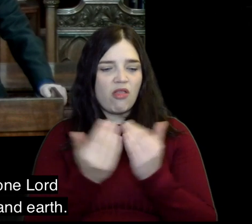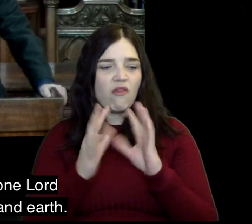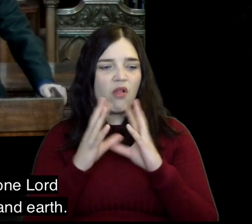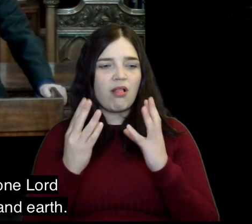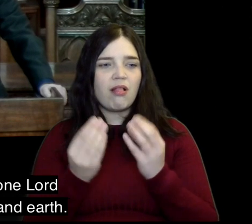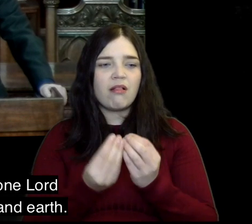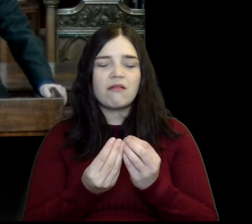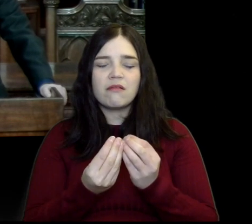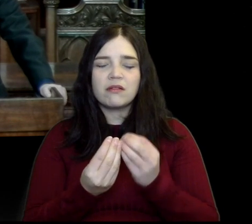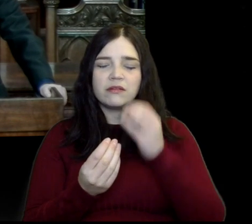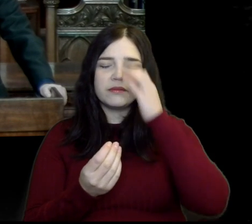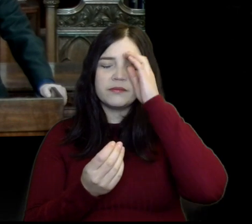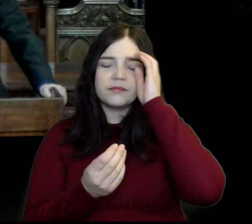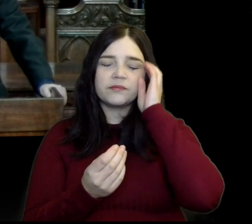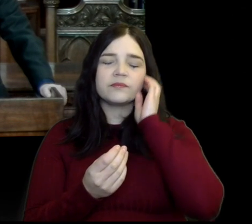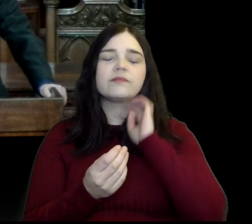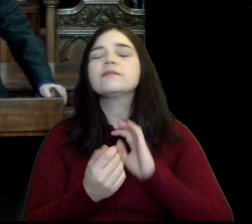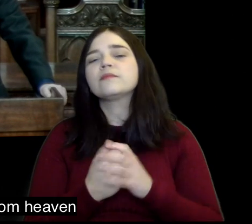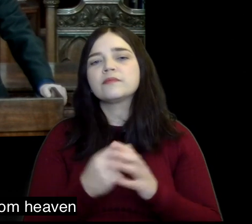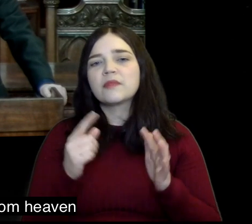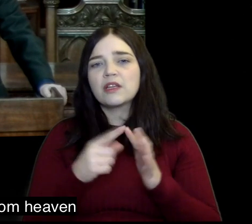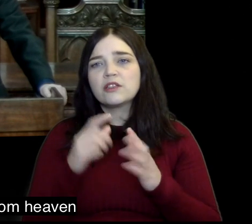one Lord who made heaven and earth